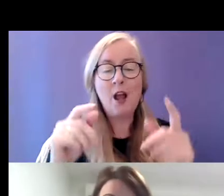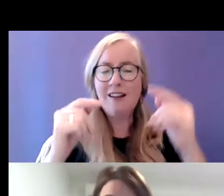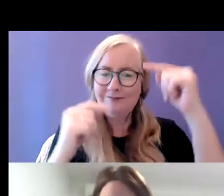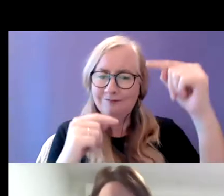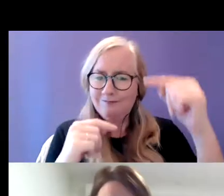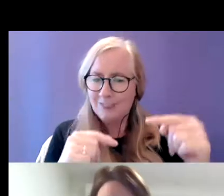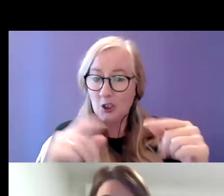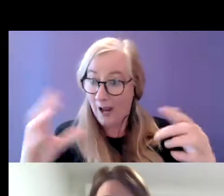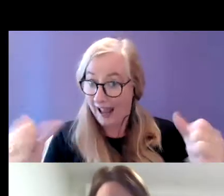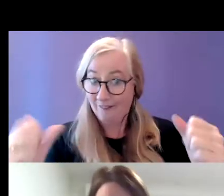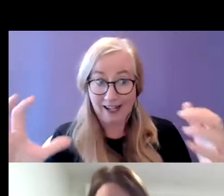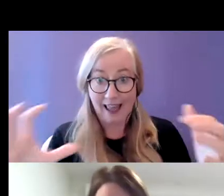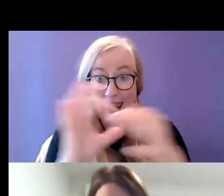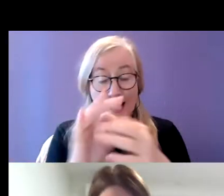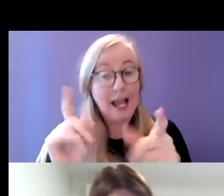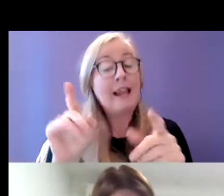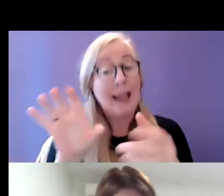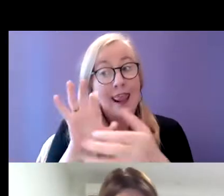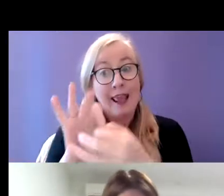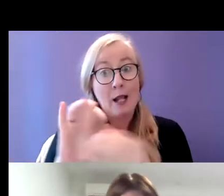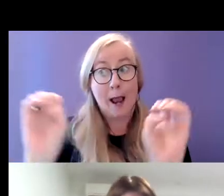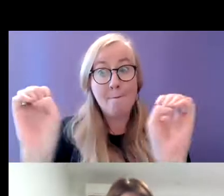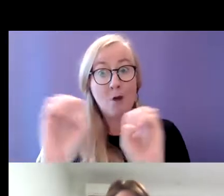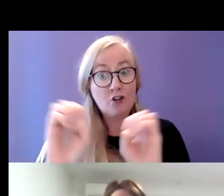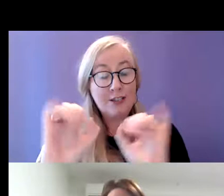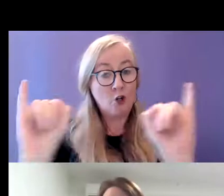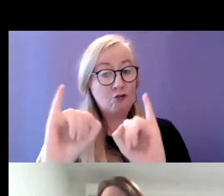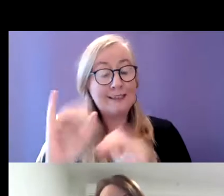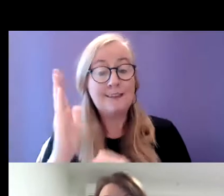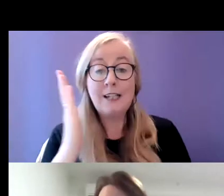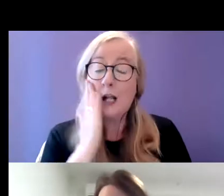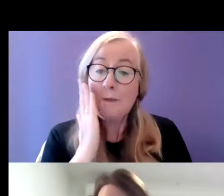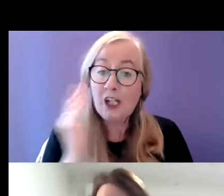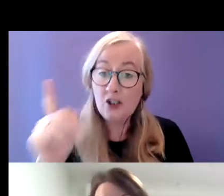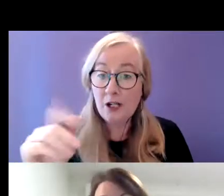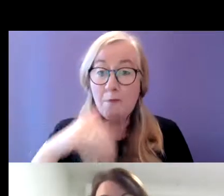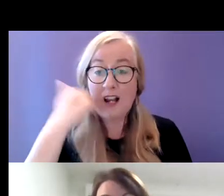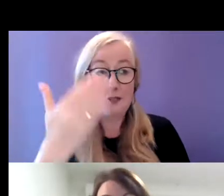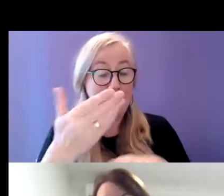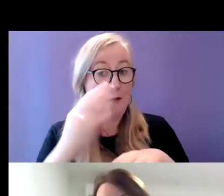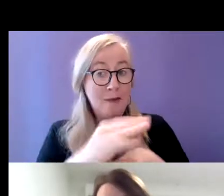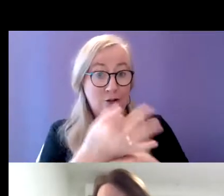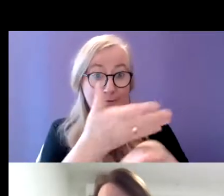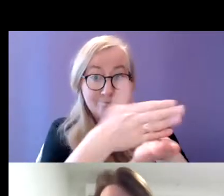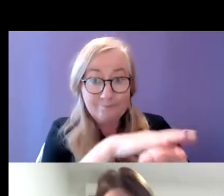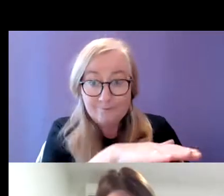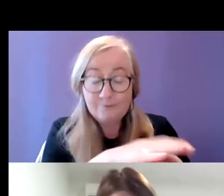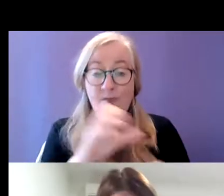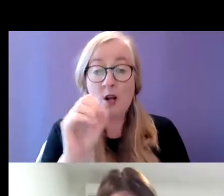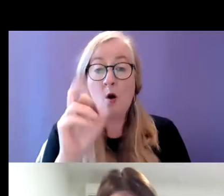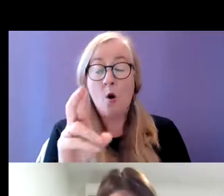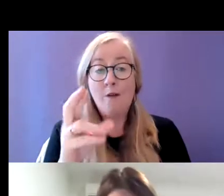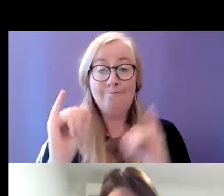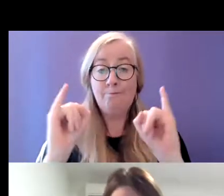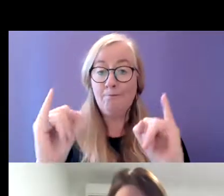link into emergency crisis accommodation because of the death of a parent or ill health.